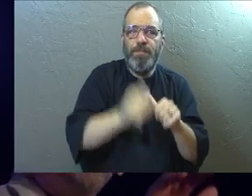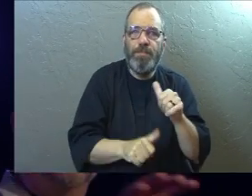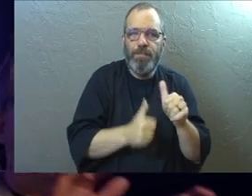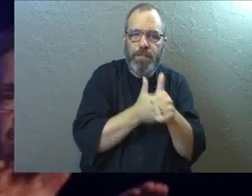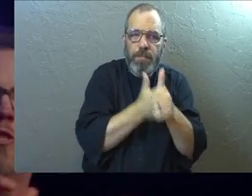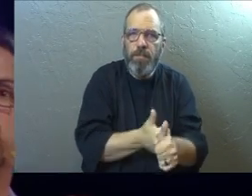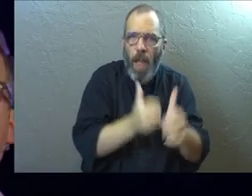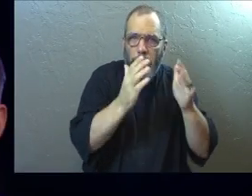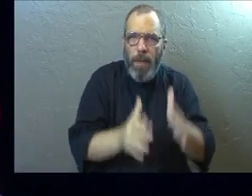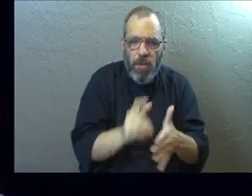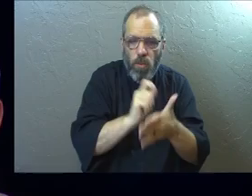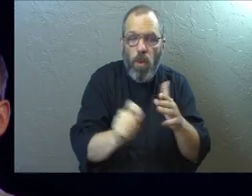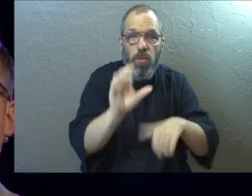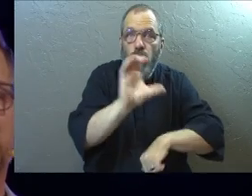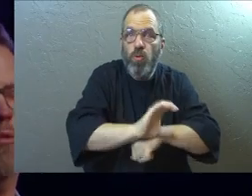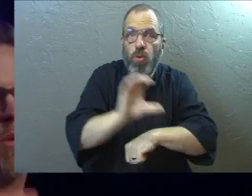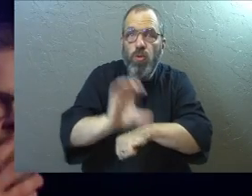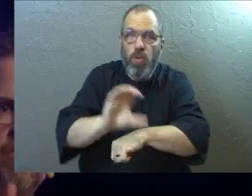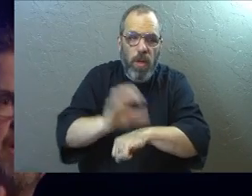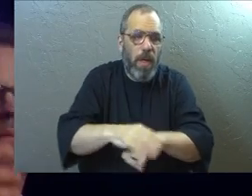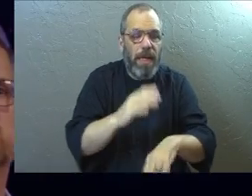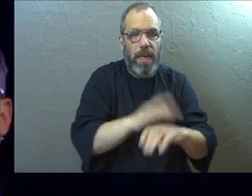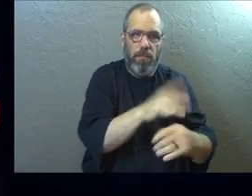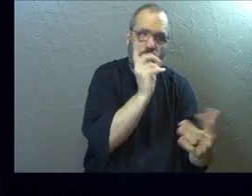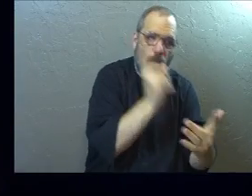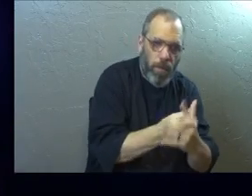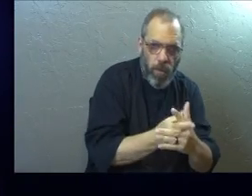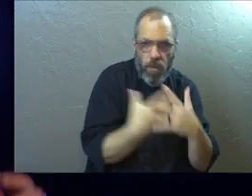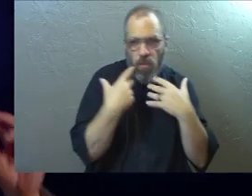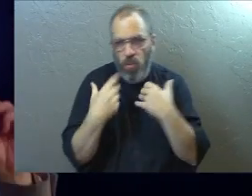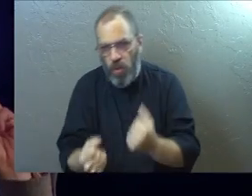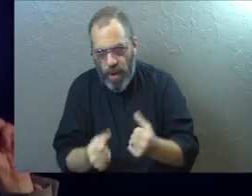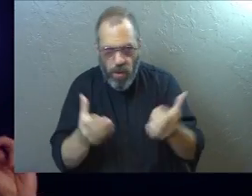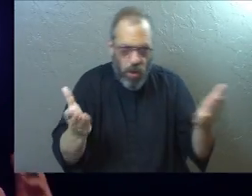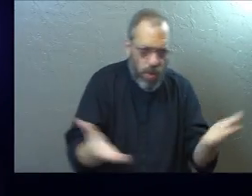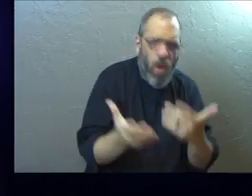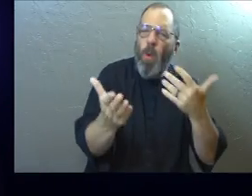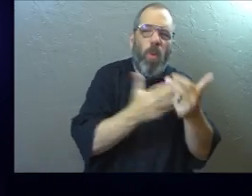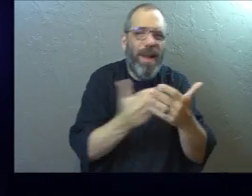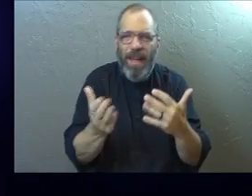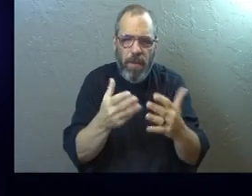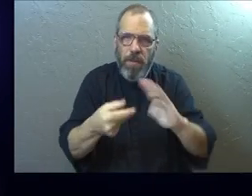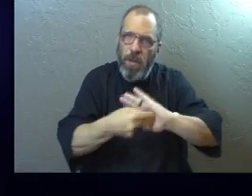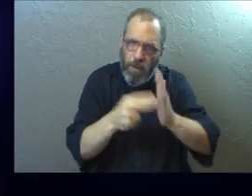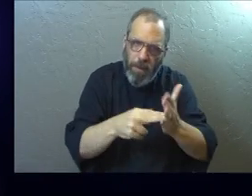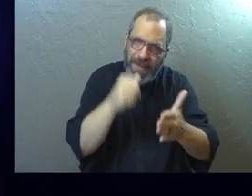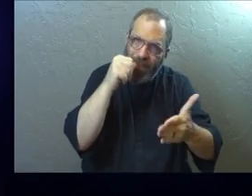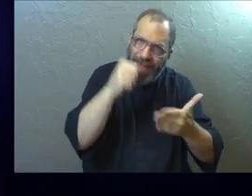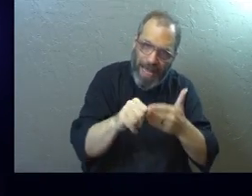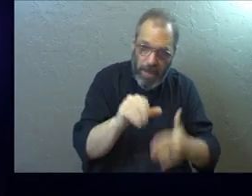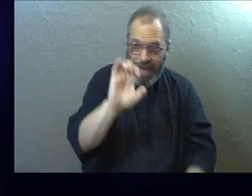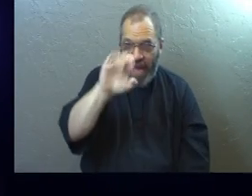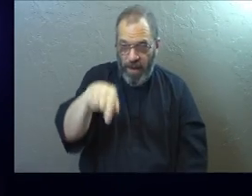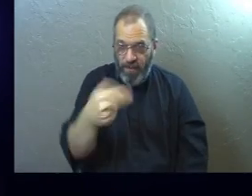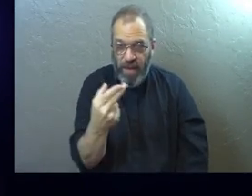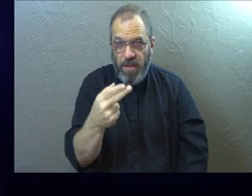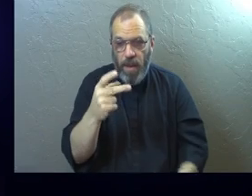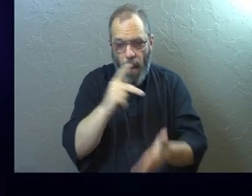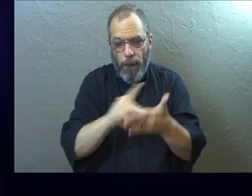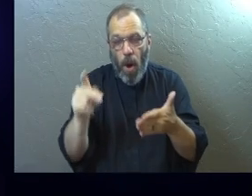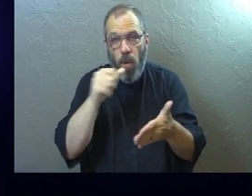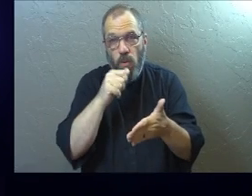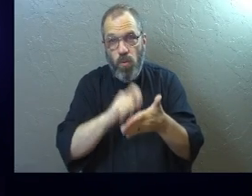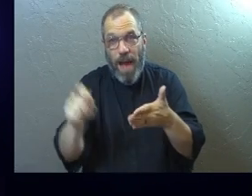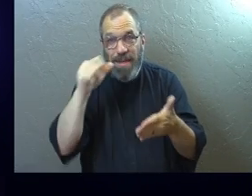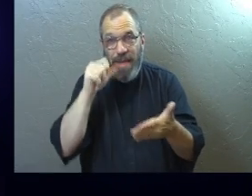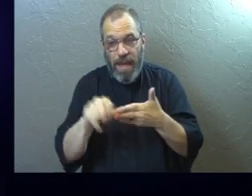to the individual churches to either rebuke them or strengthen them, encourage them, whatever it might have been. And in Ephesians, Paul writes this